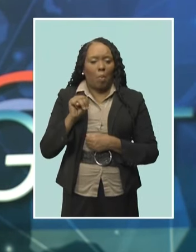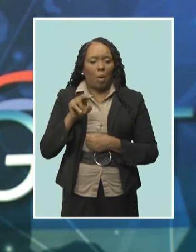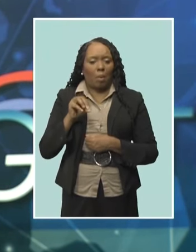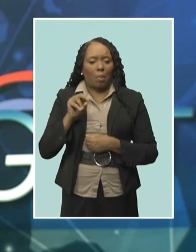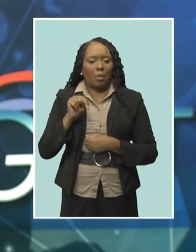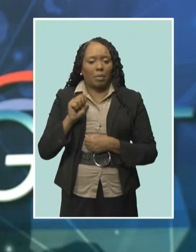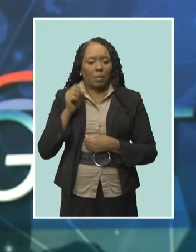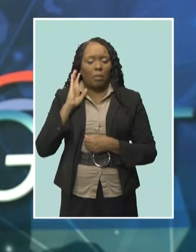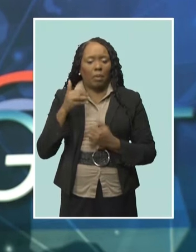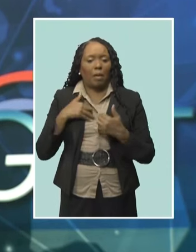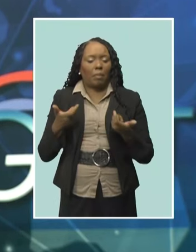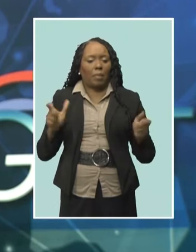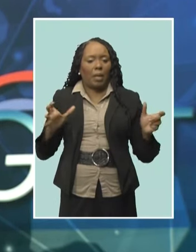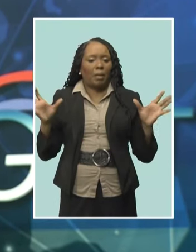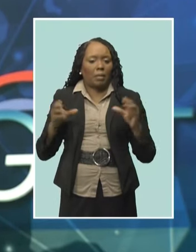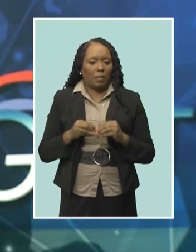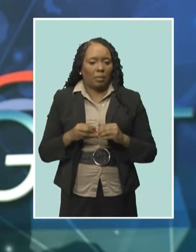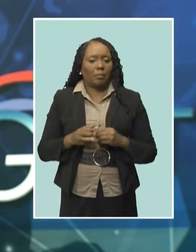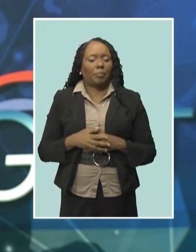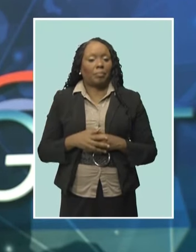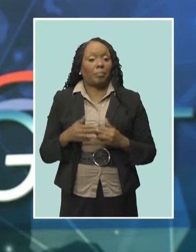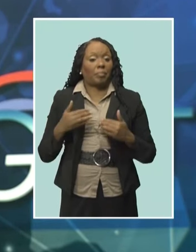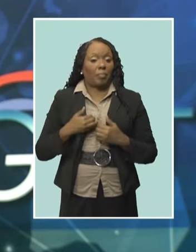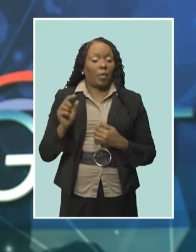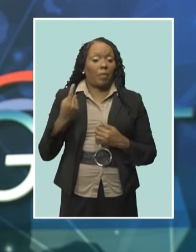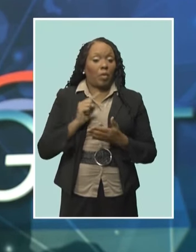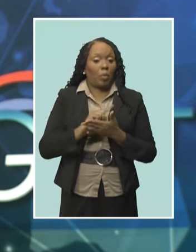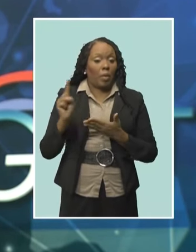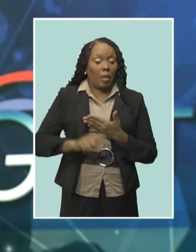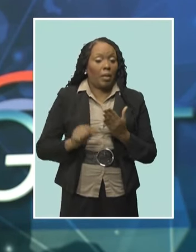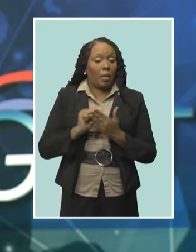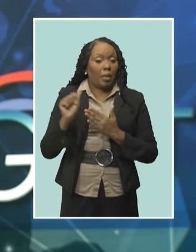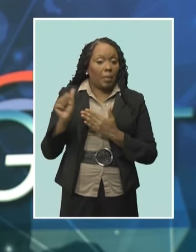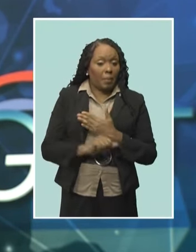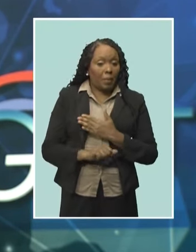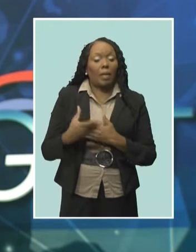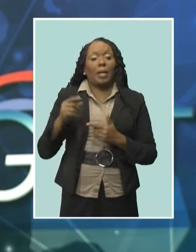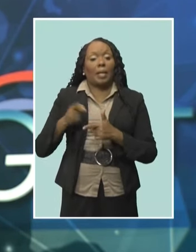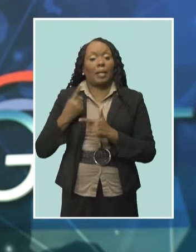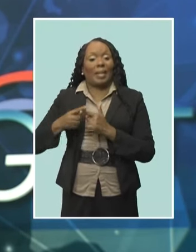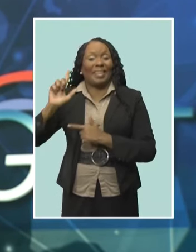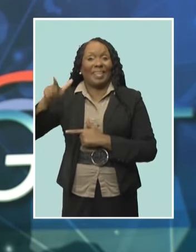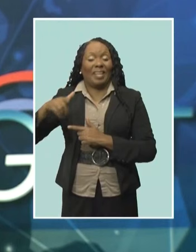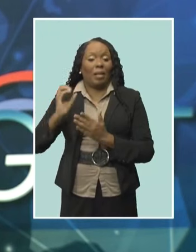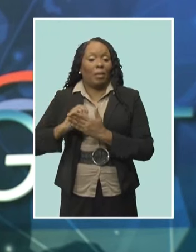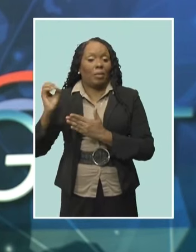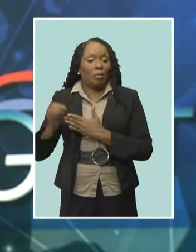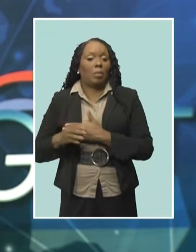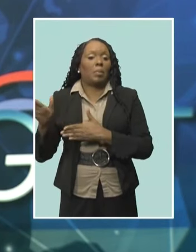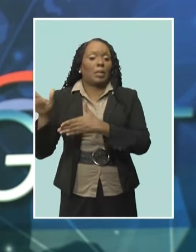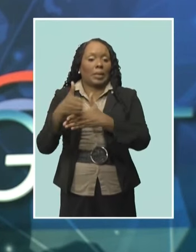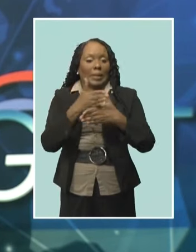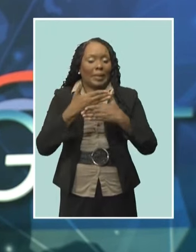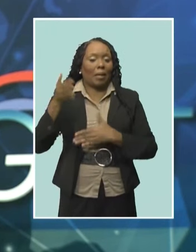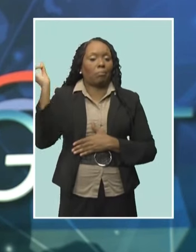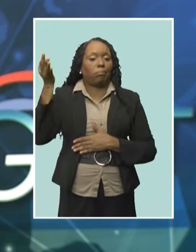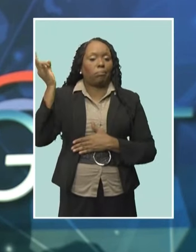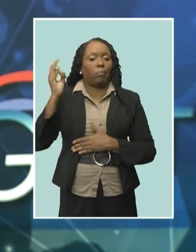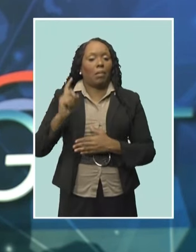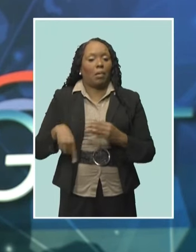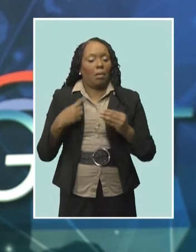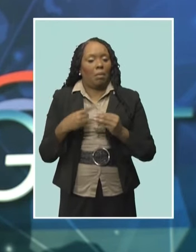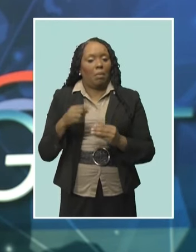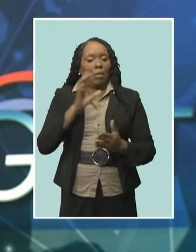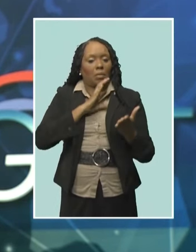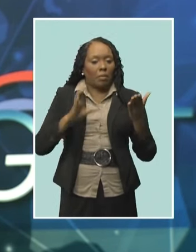of April and the first weekend of October, church leaders from around the world share messages or sermons focused on the living Christ